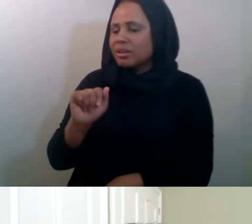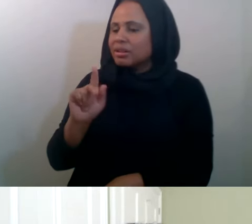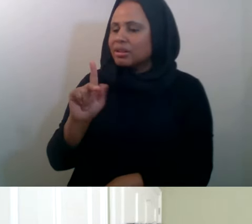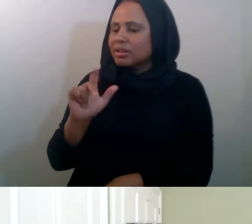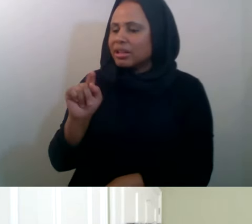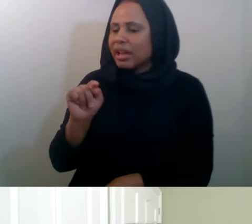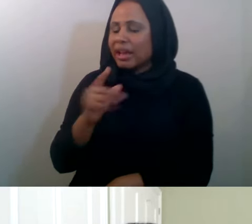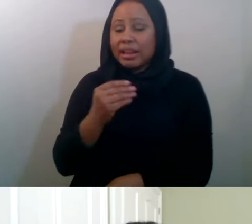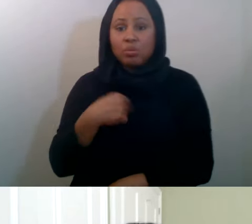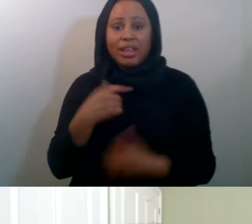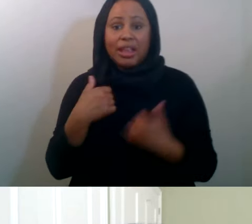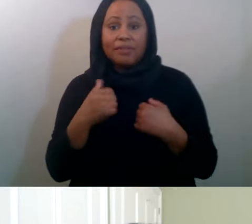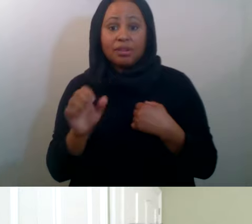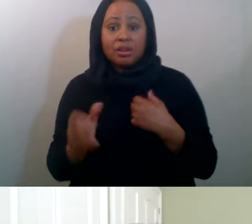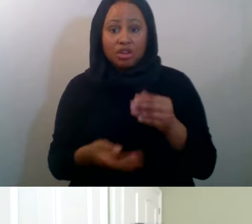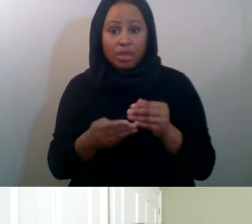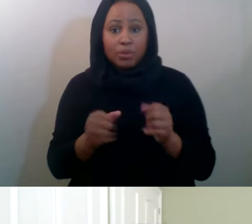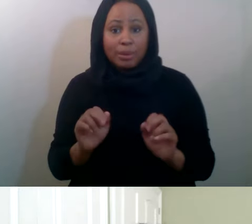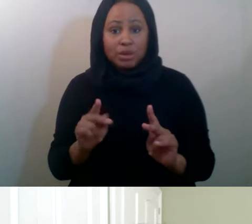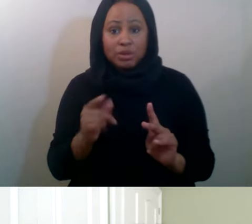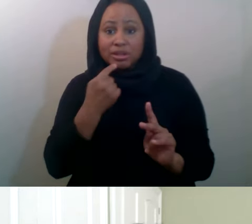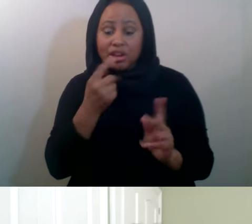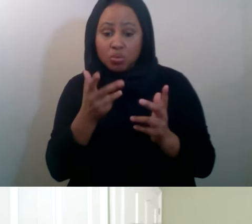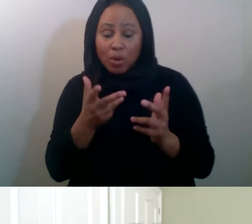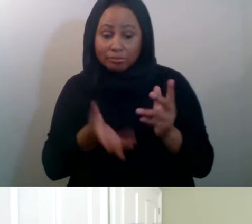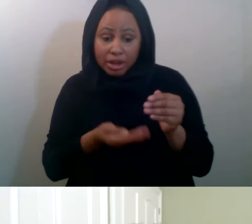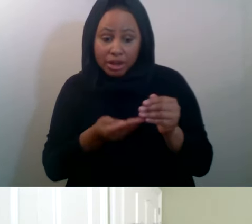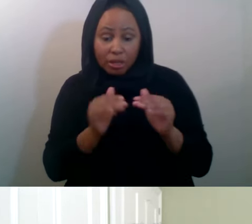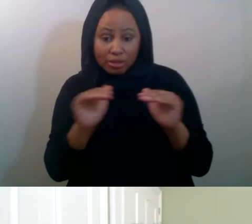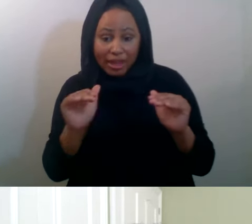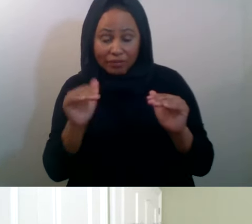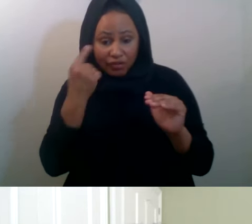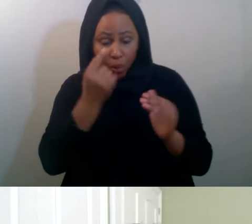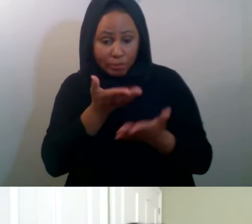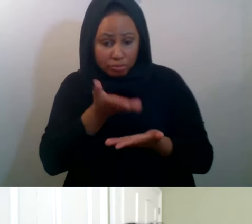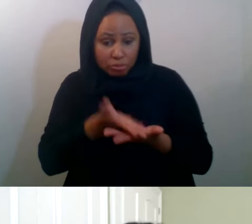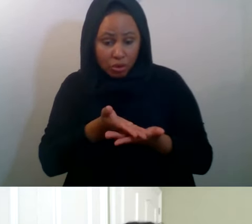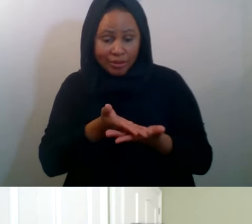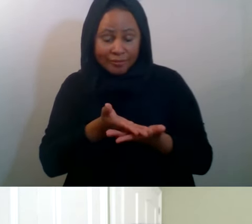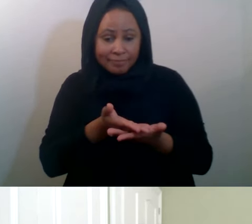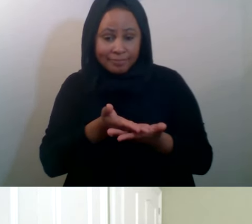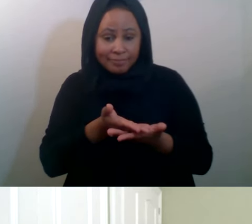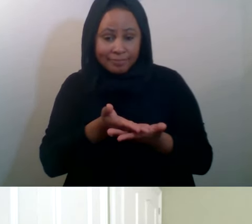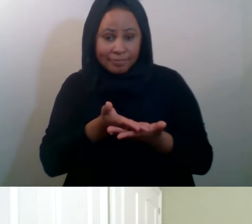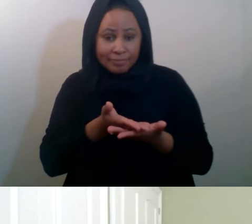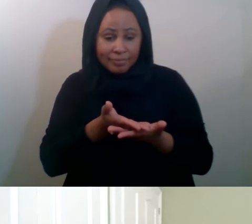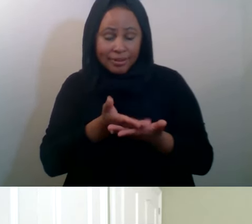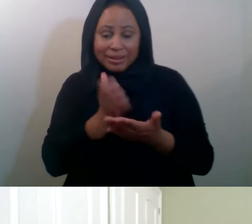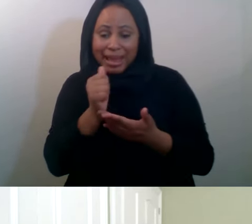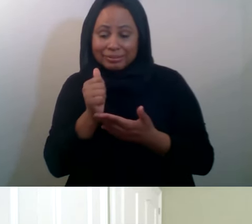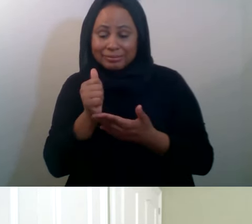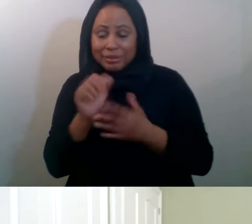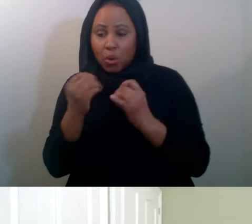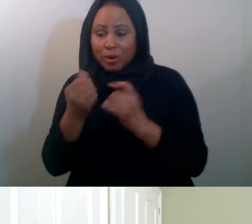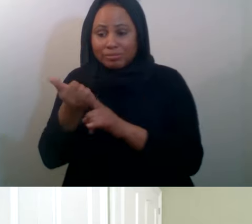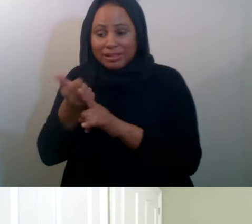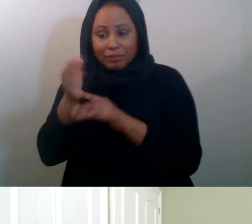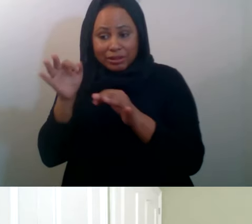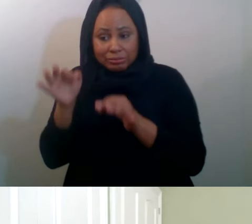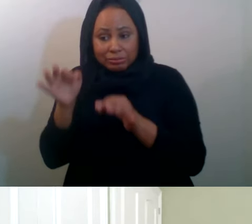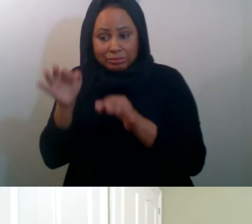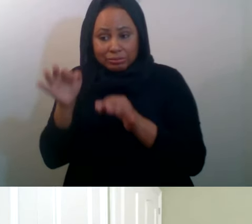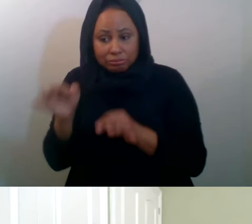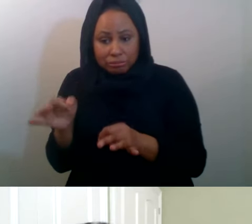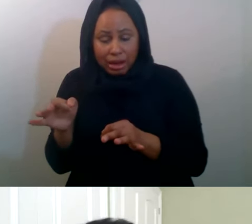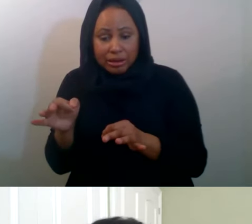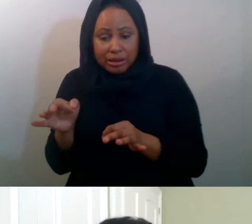another level of verification, that's not just, um, self determined by the organization or individual, check out,